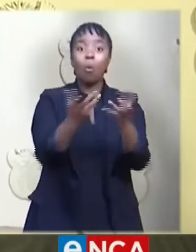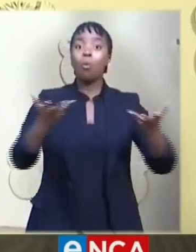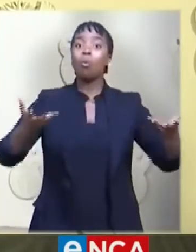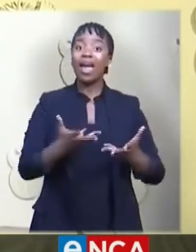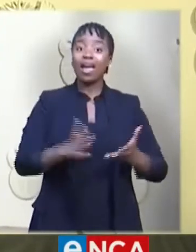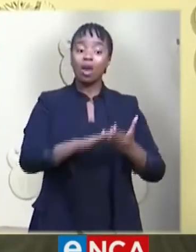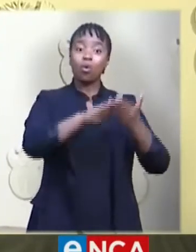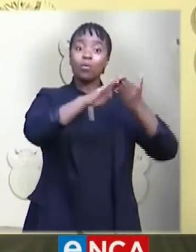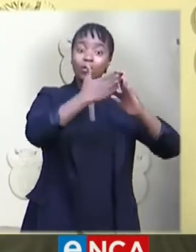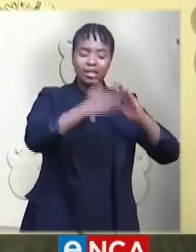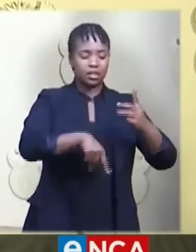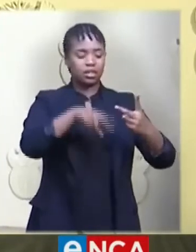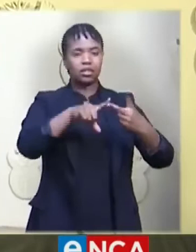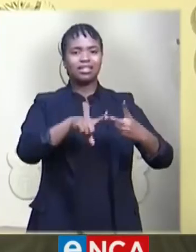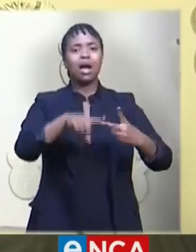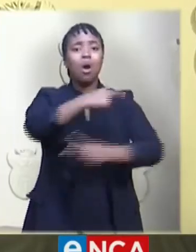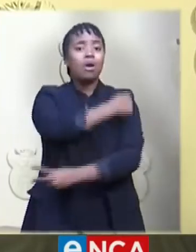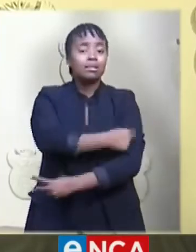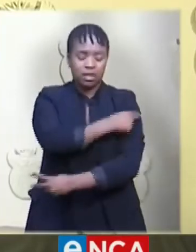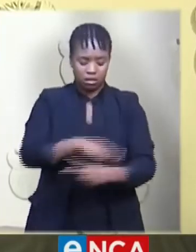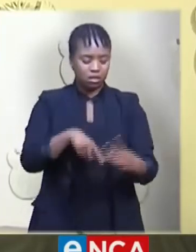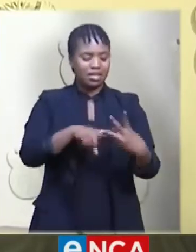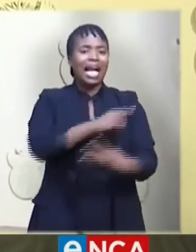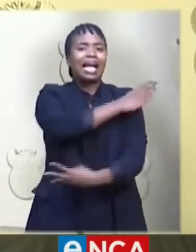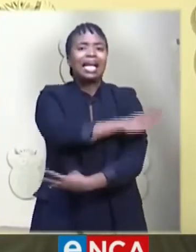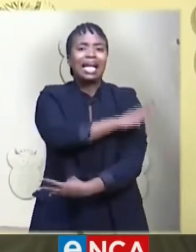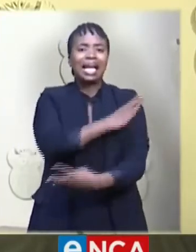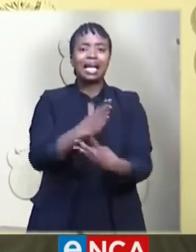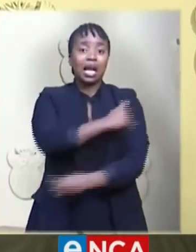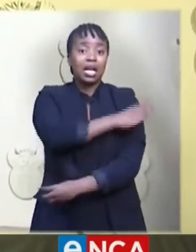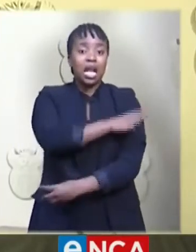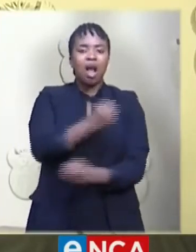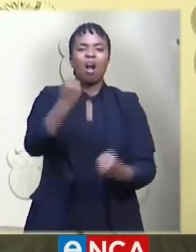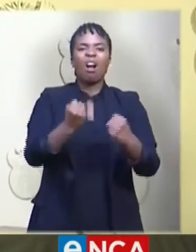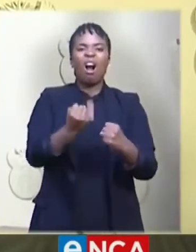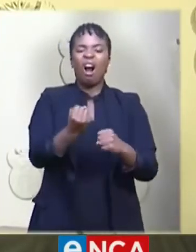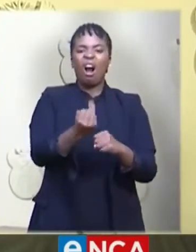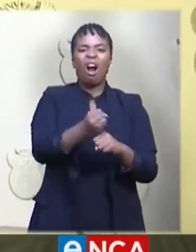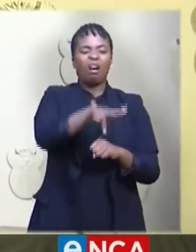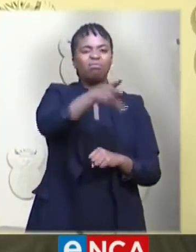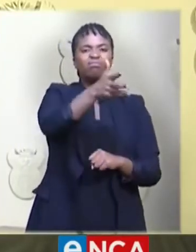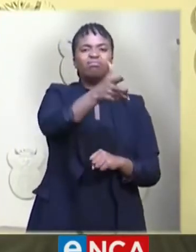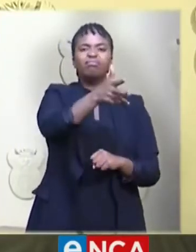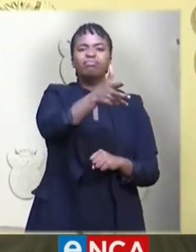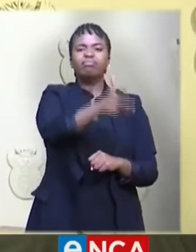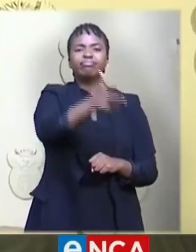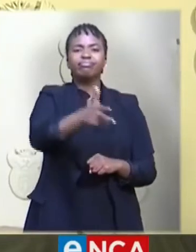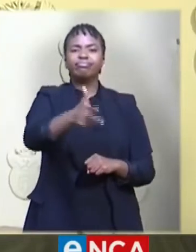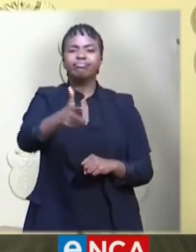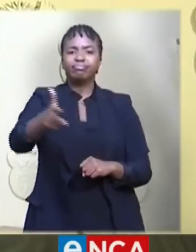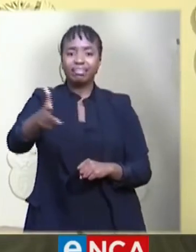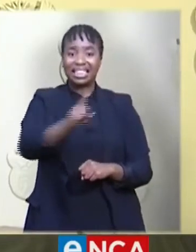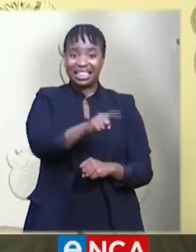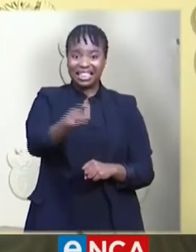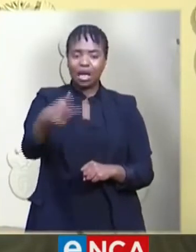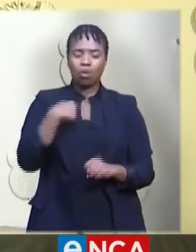in hospitals, clinics and mobile clinics, to isolate those who are infected, and